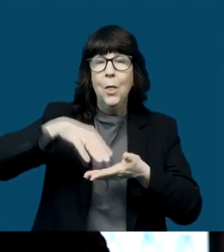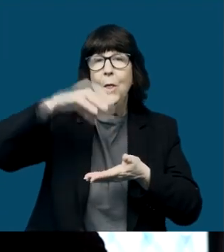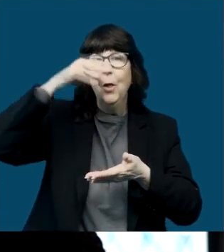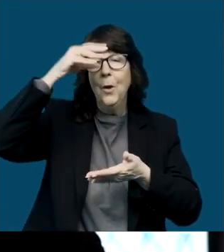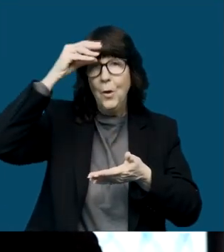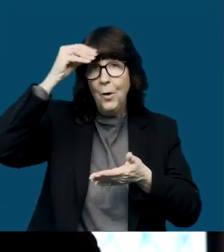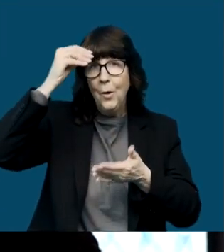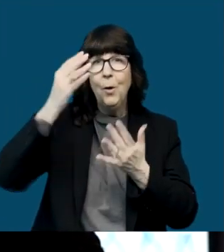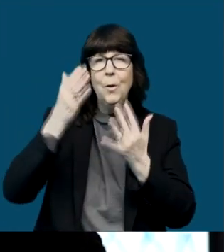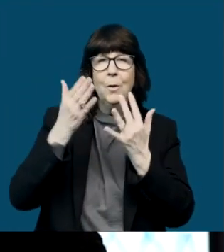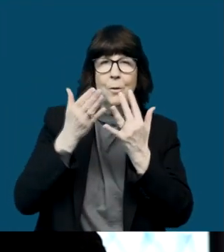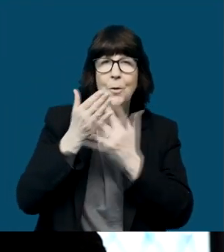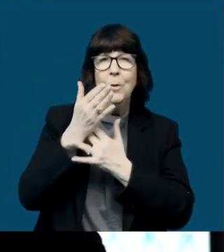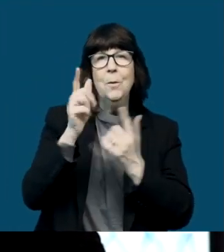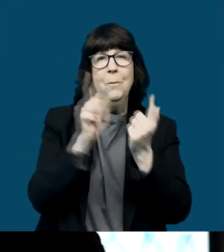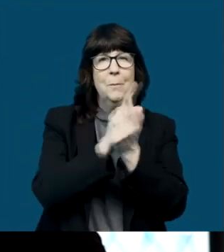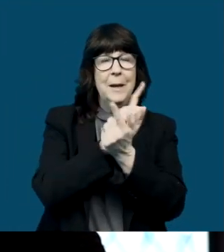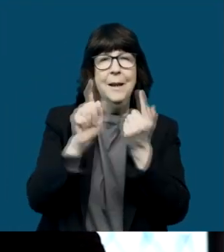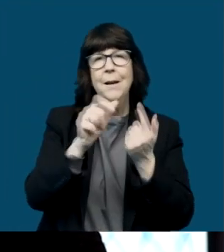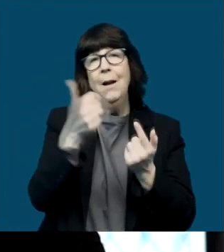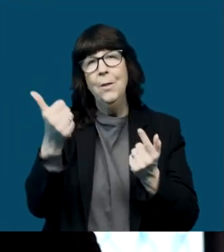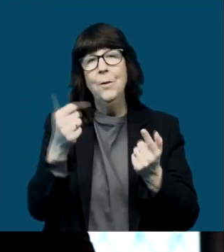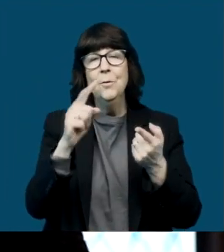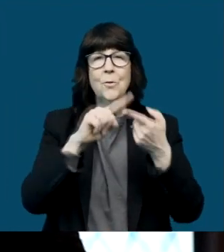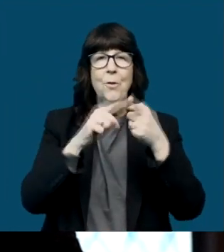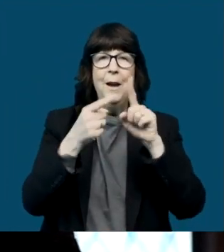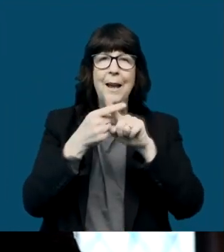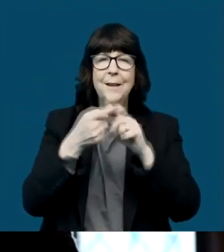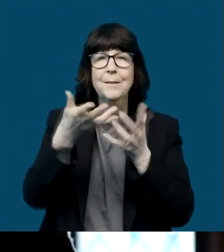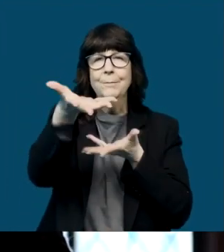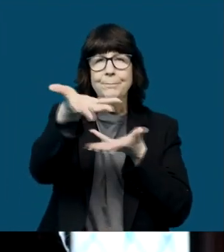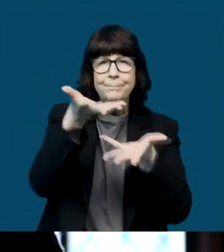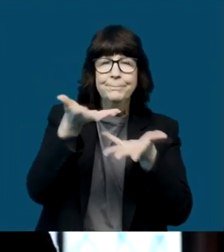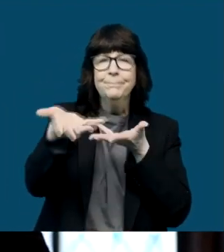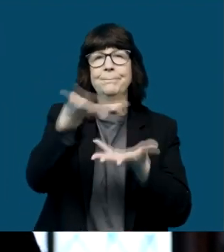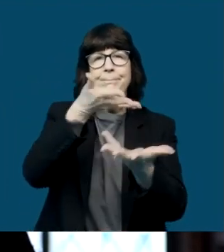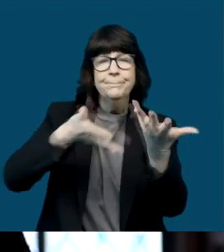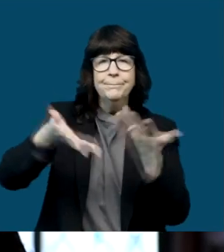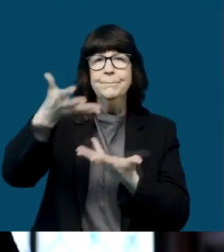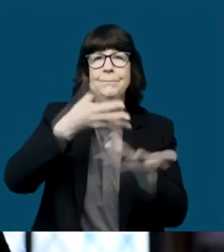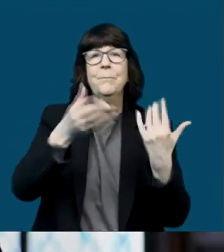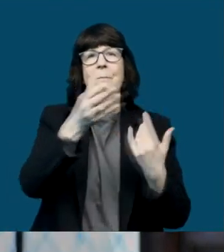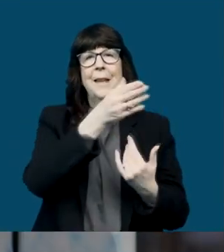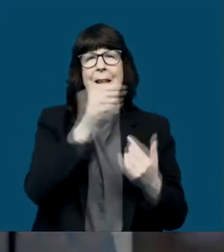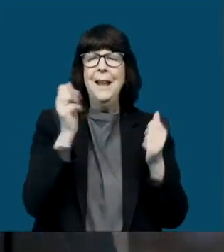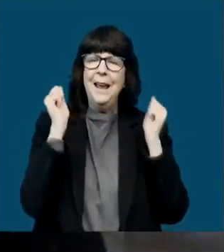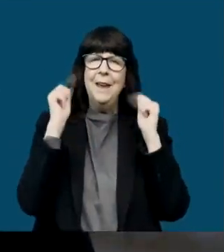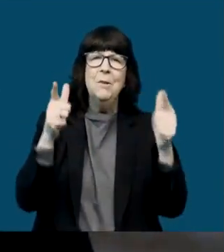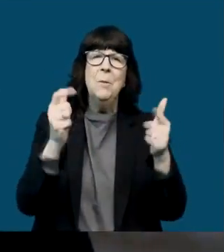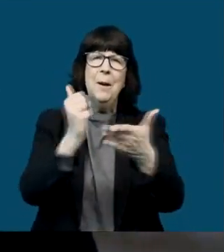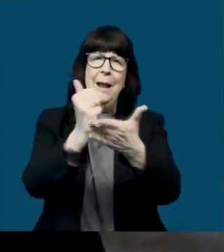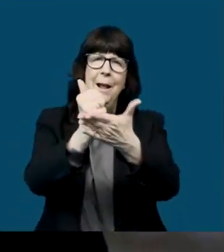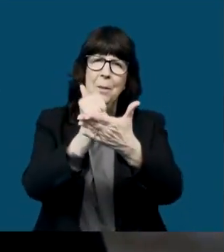difficult. And I learned. I learned from meeting other peers.